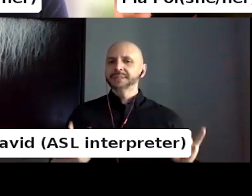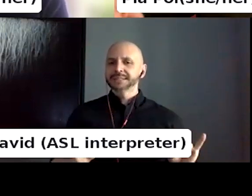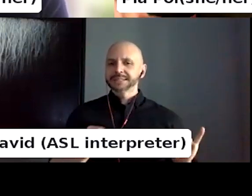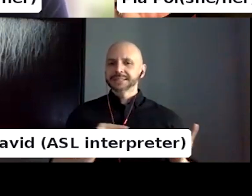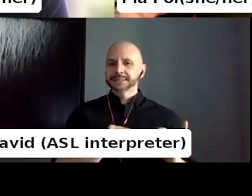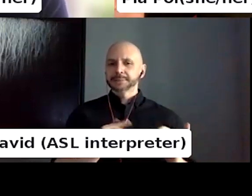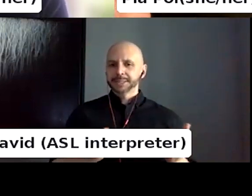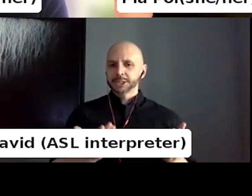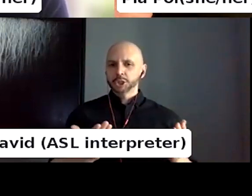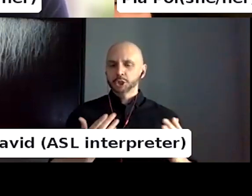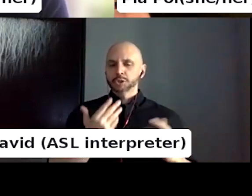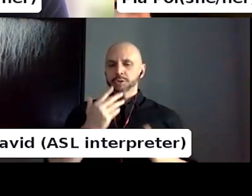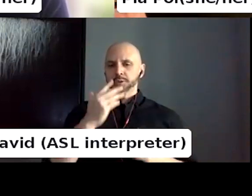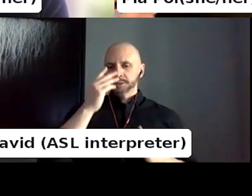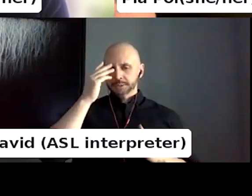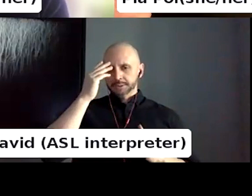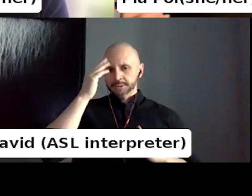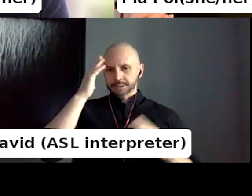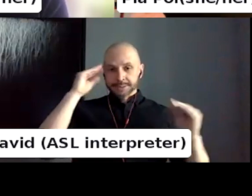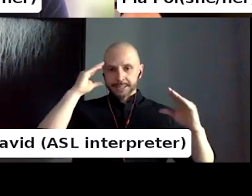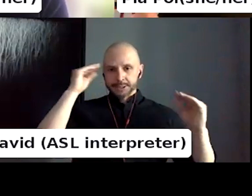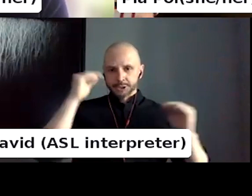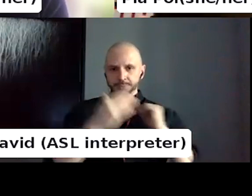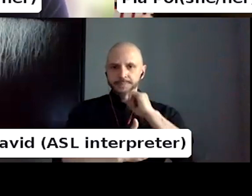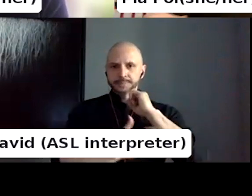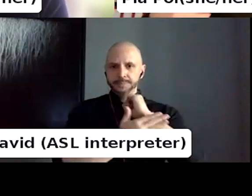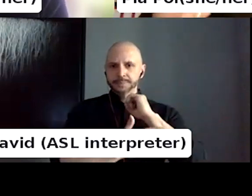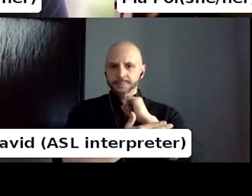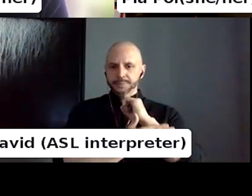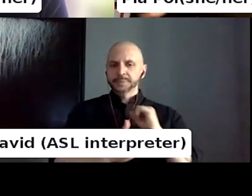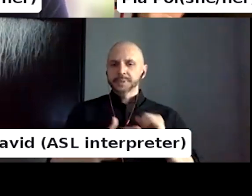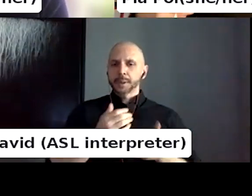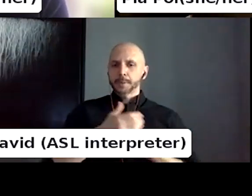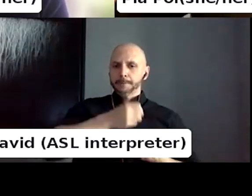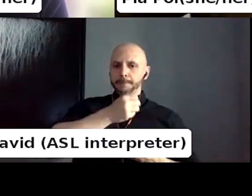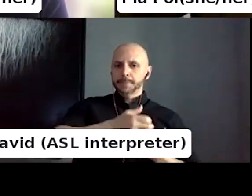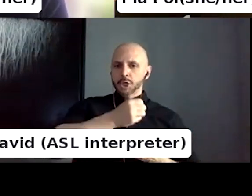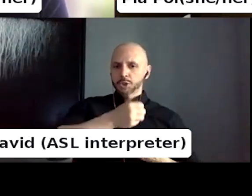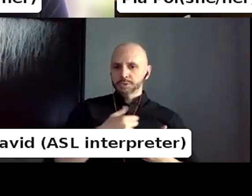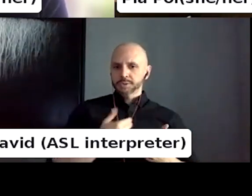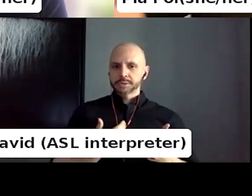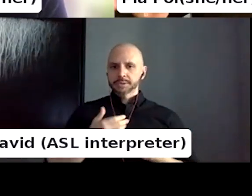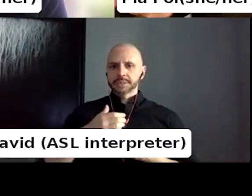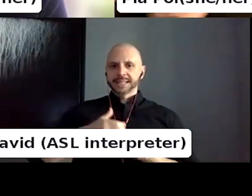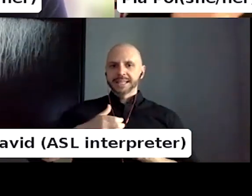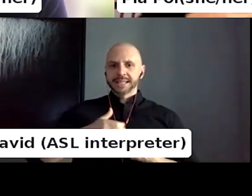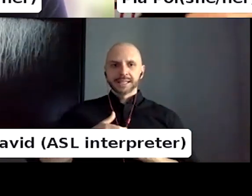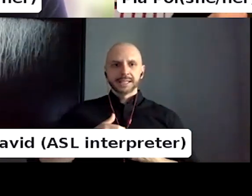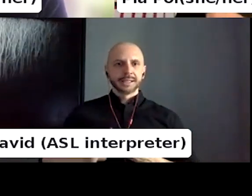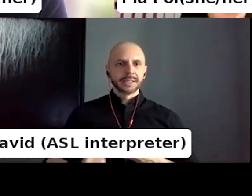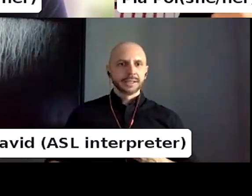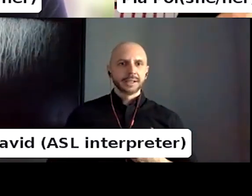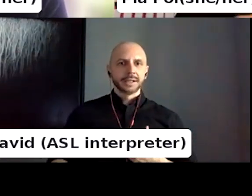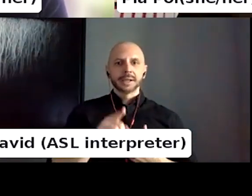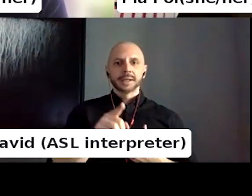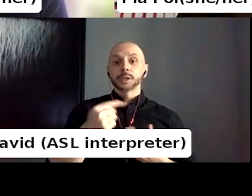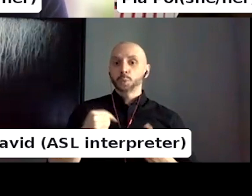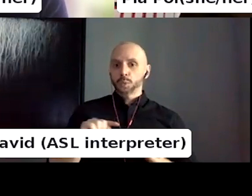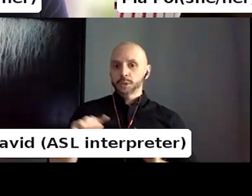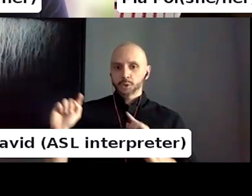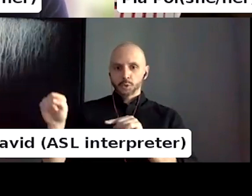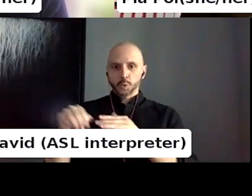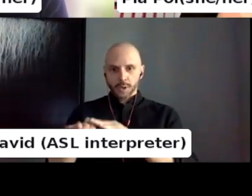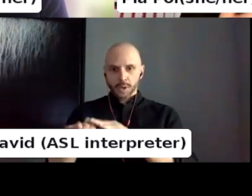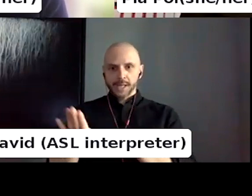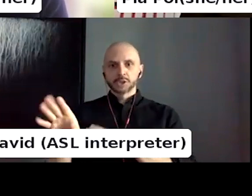extra amount when you buy, for example, uh, a can of soda. And then at the moment you hand it back to the deposit. Yeah. Yeah. You get it.